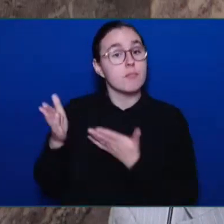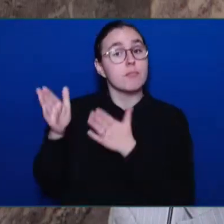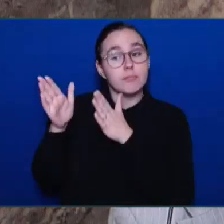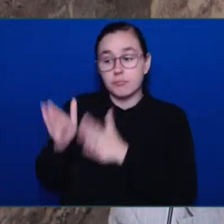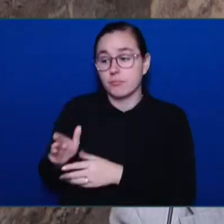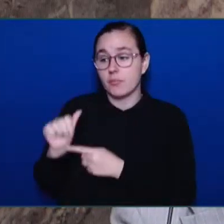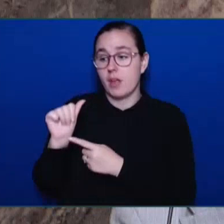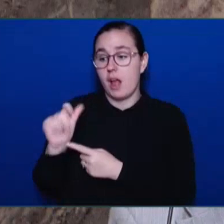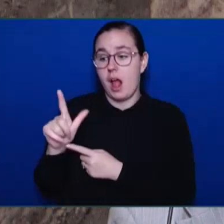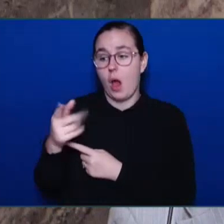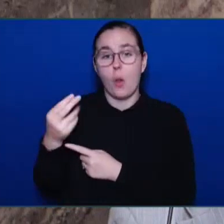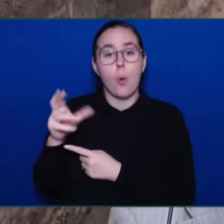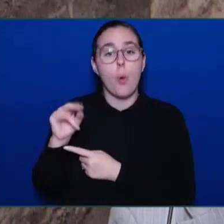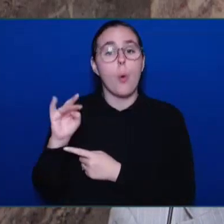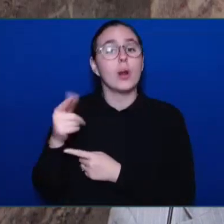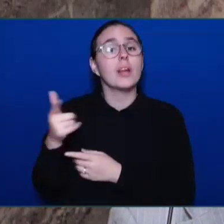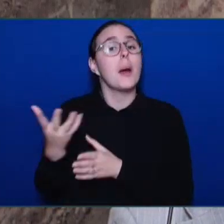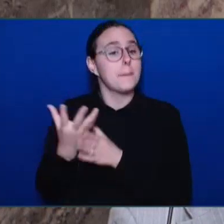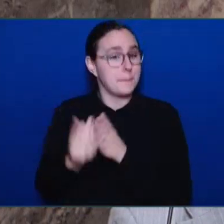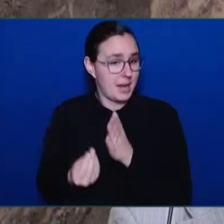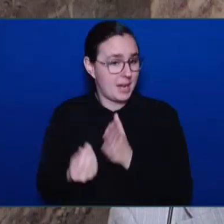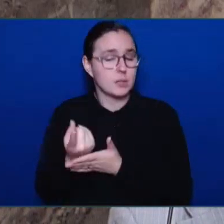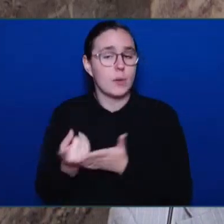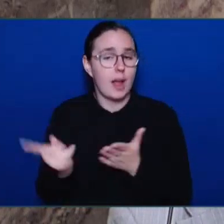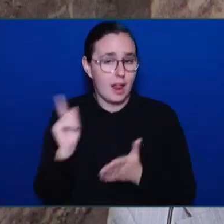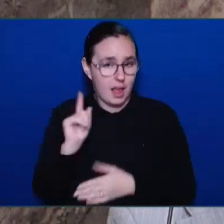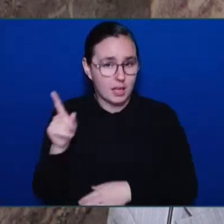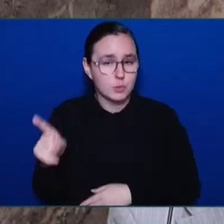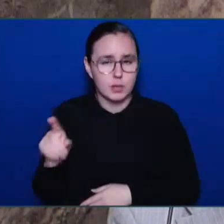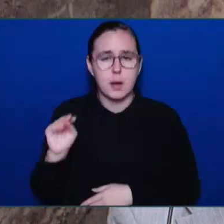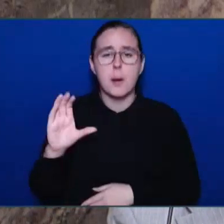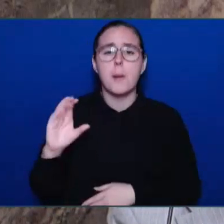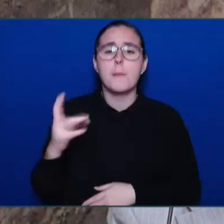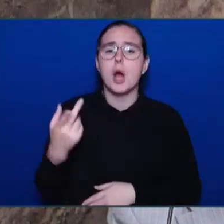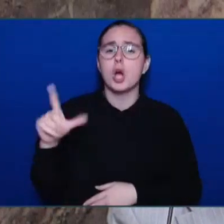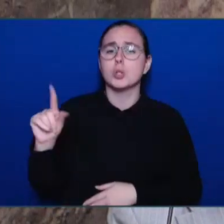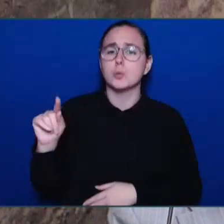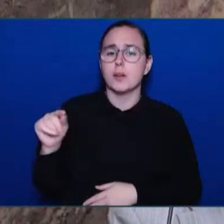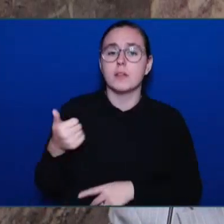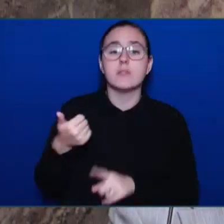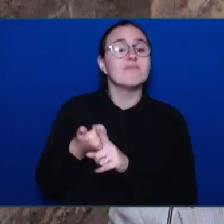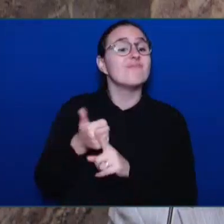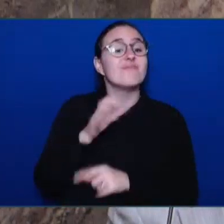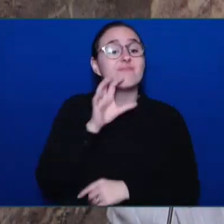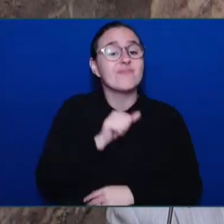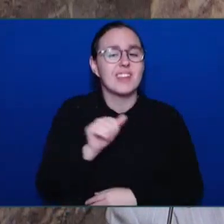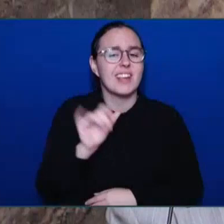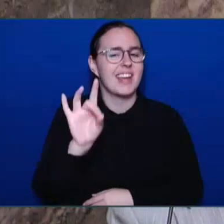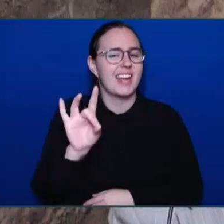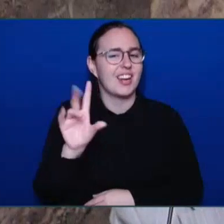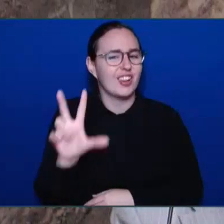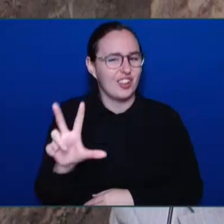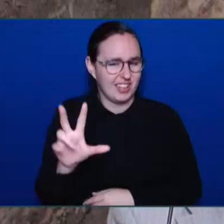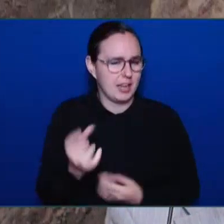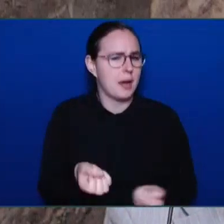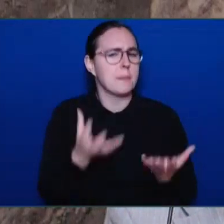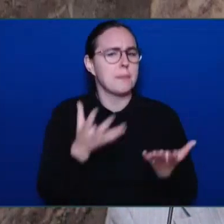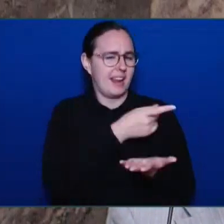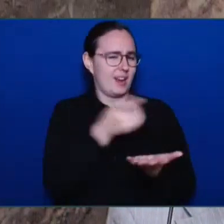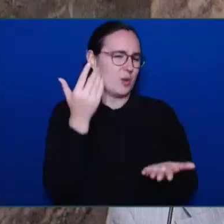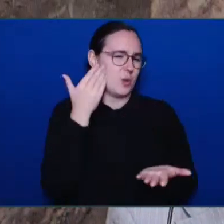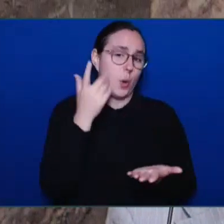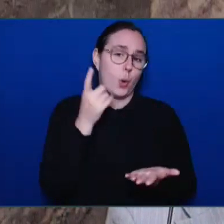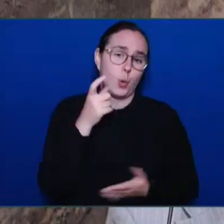20th. was 83 years of age. Many in this chamber knew him, worked with him. 83 is slightly above the